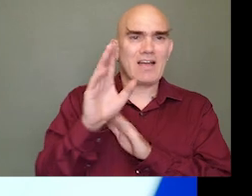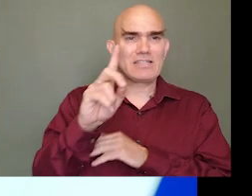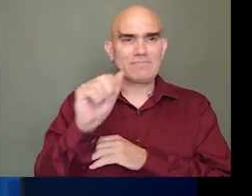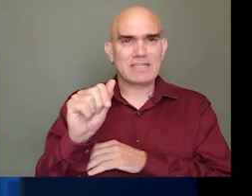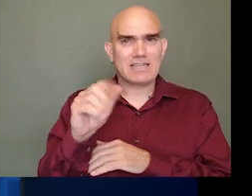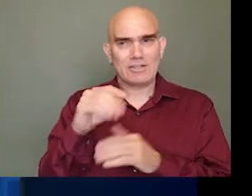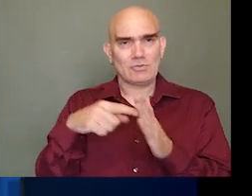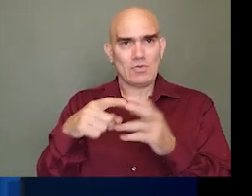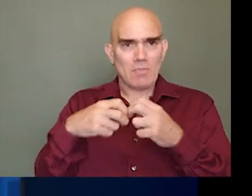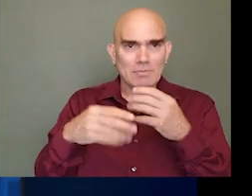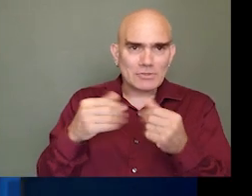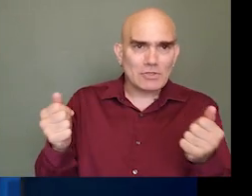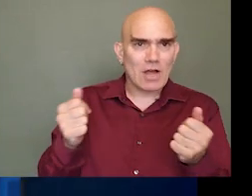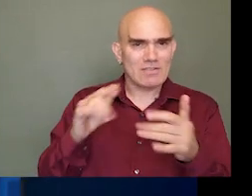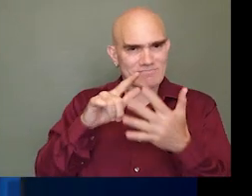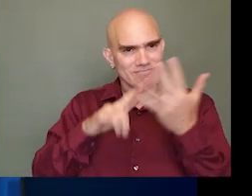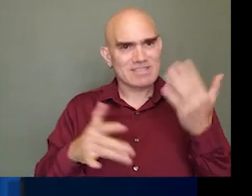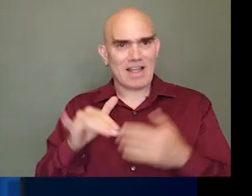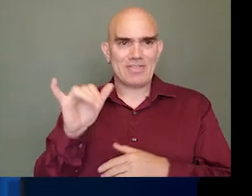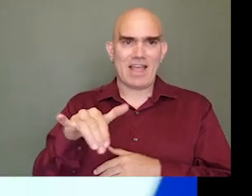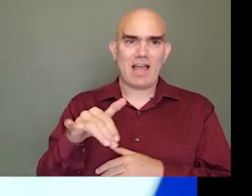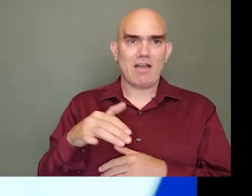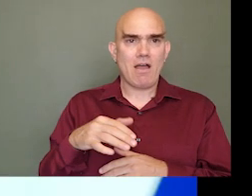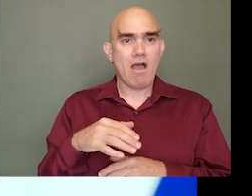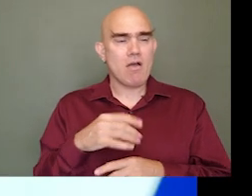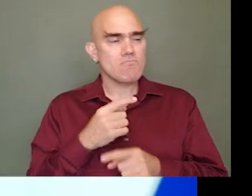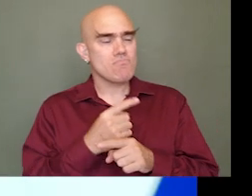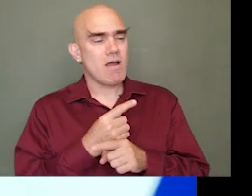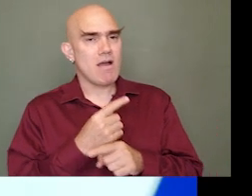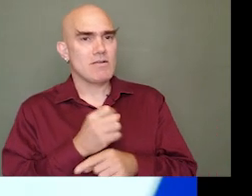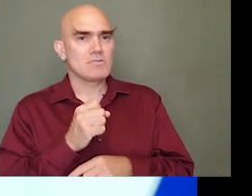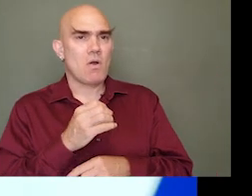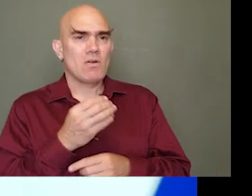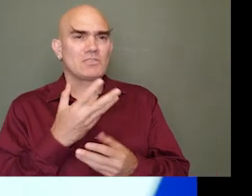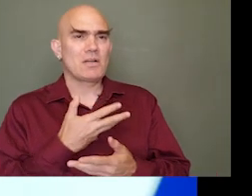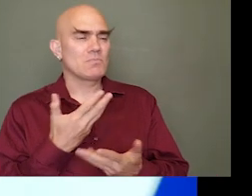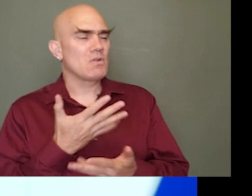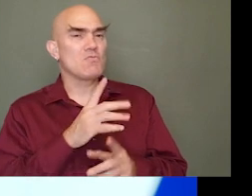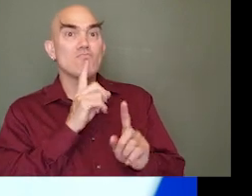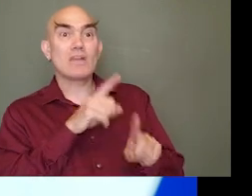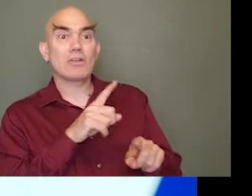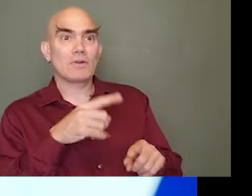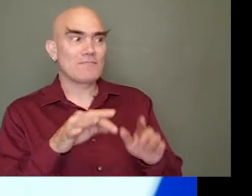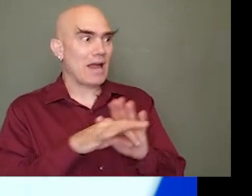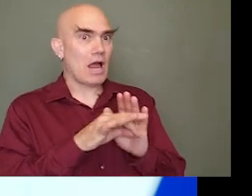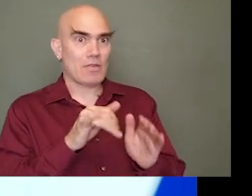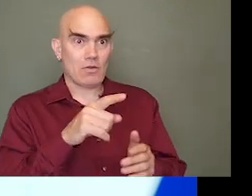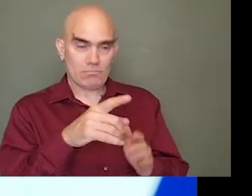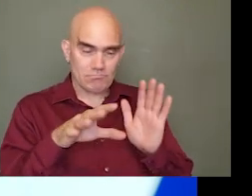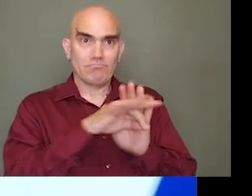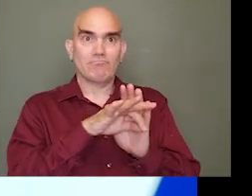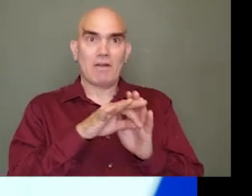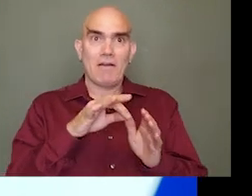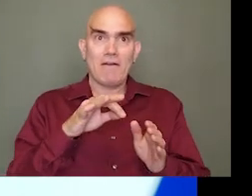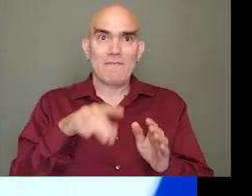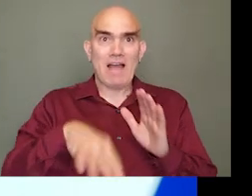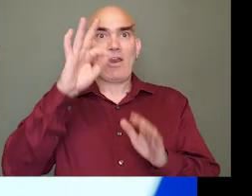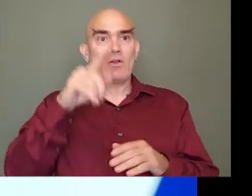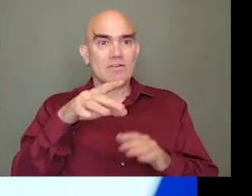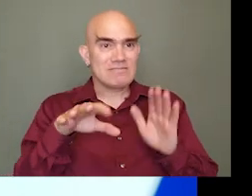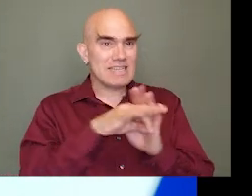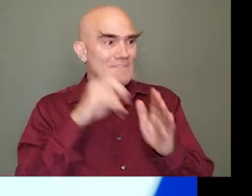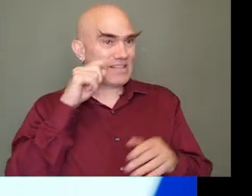and things like that. So tell me, what was your gut reaction when you found out that you had been selected in this